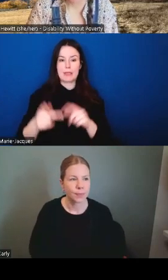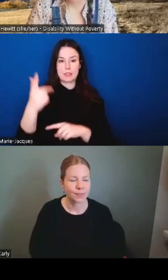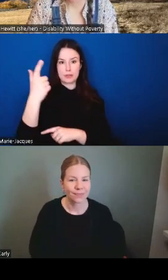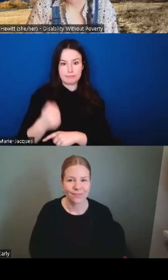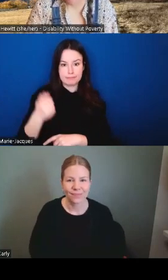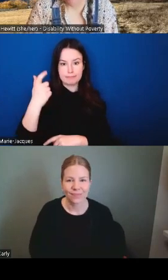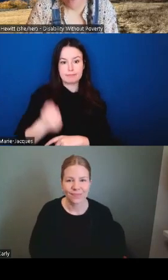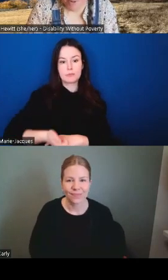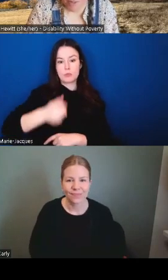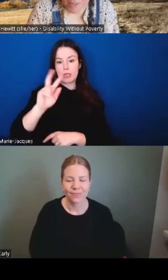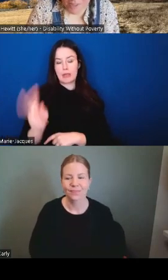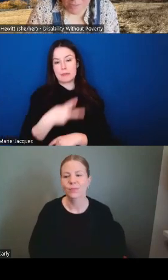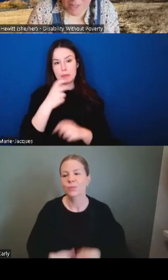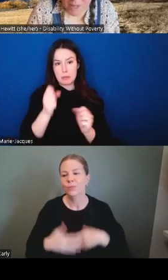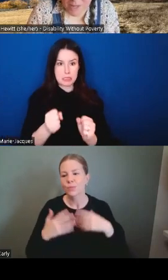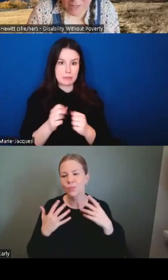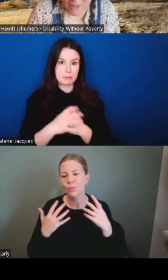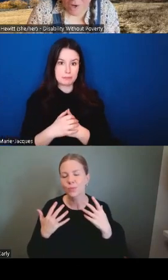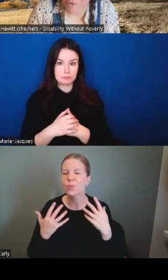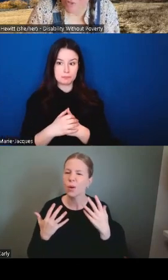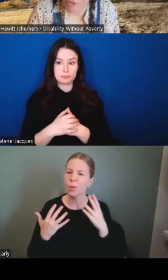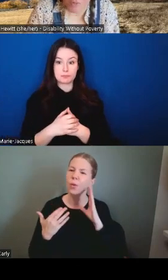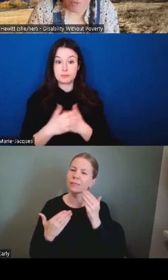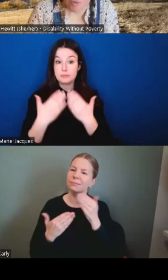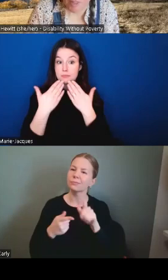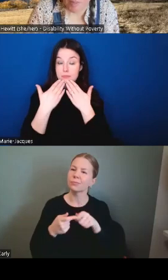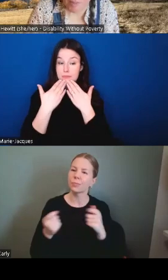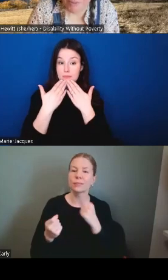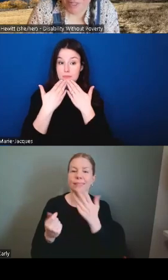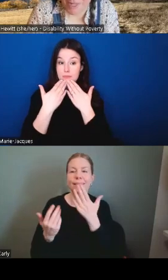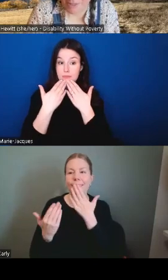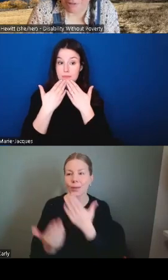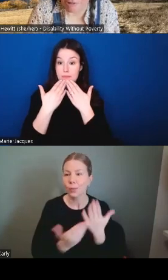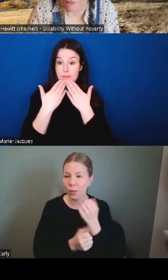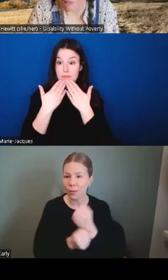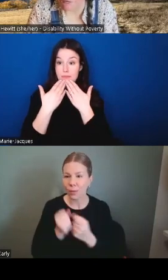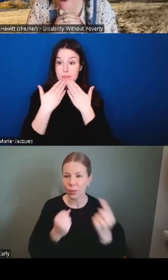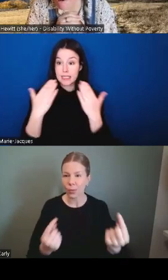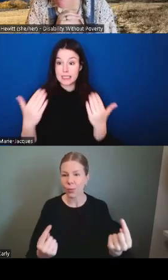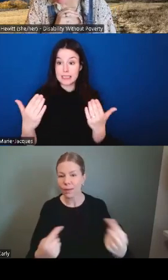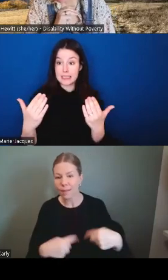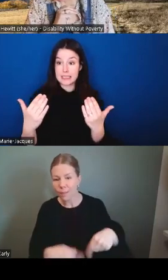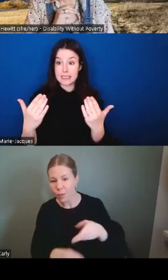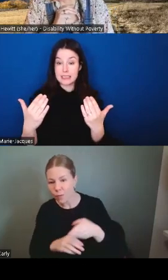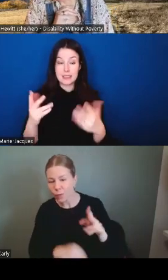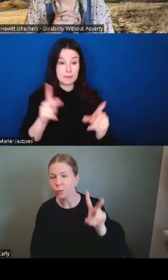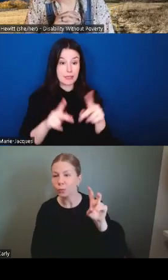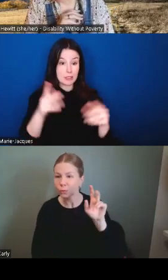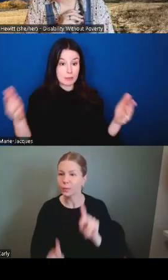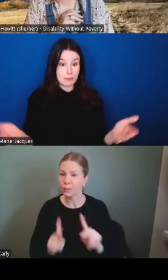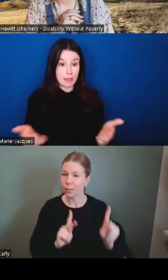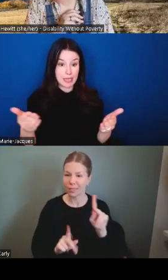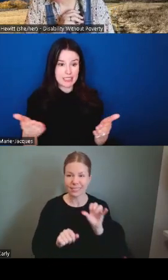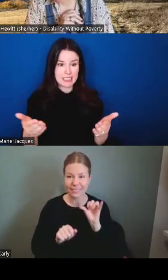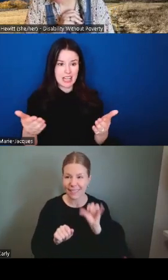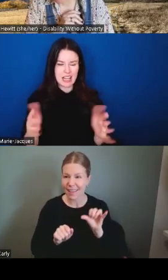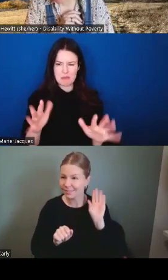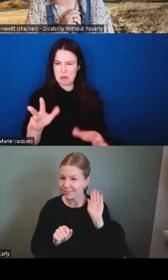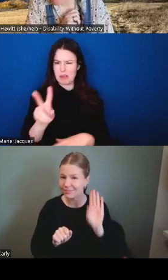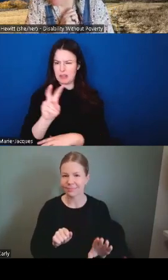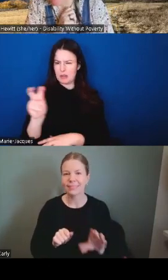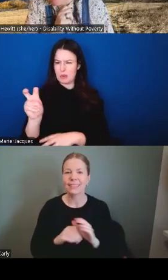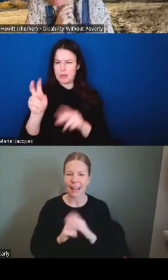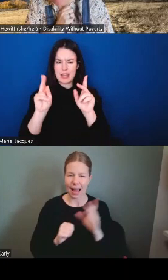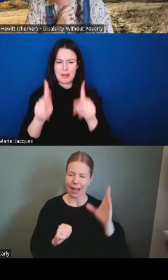to everybody that's been here over 200 people have stayed the course and i know i'm sorry my energy is